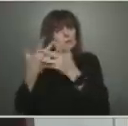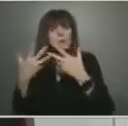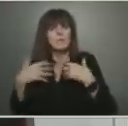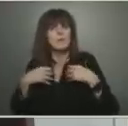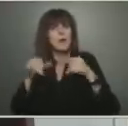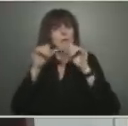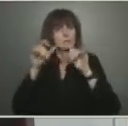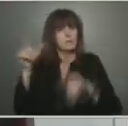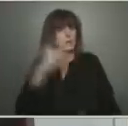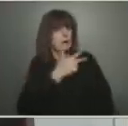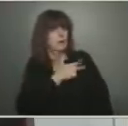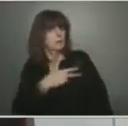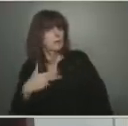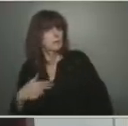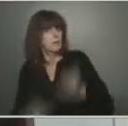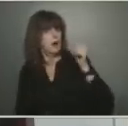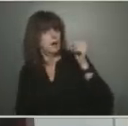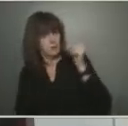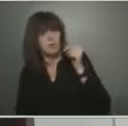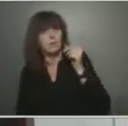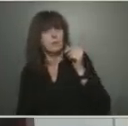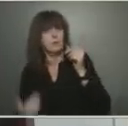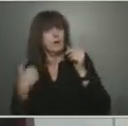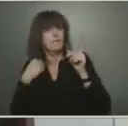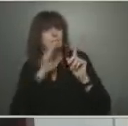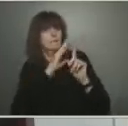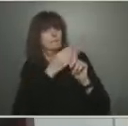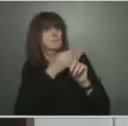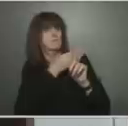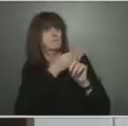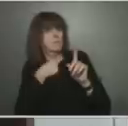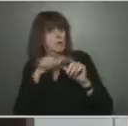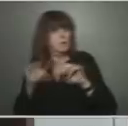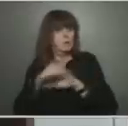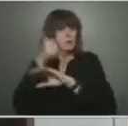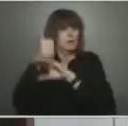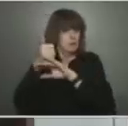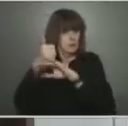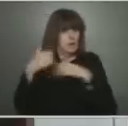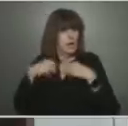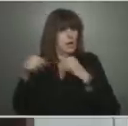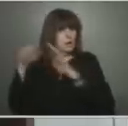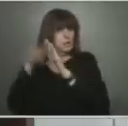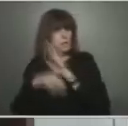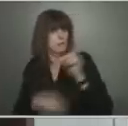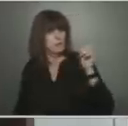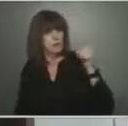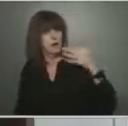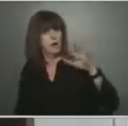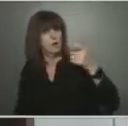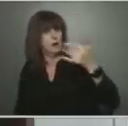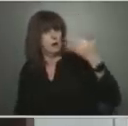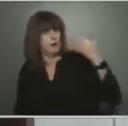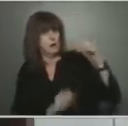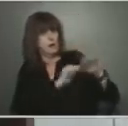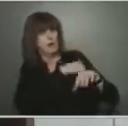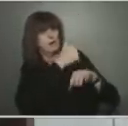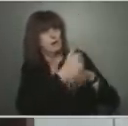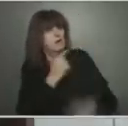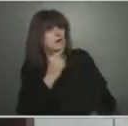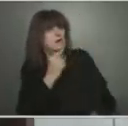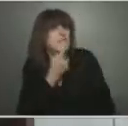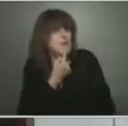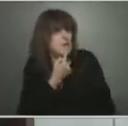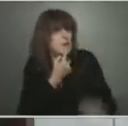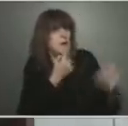public health measures long before we did, which were, I would say, in the severity index, much more severe and prolonged. We tried to